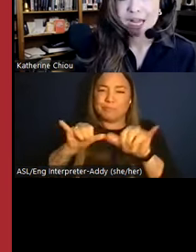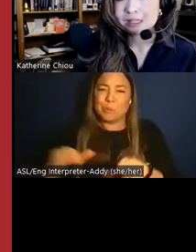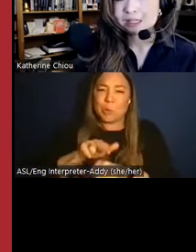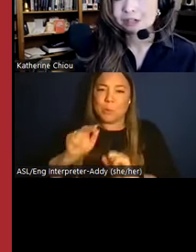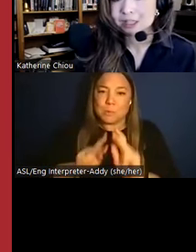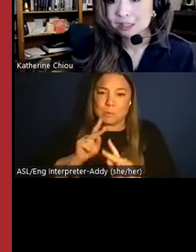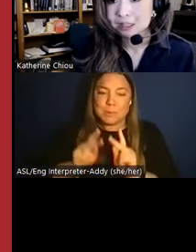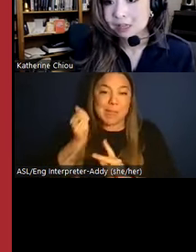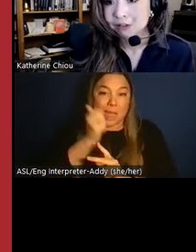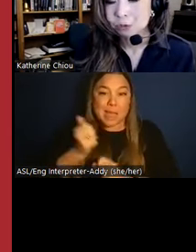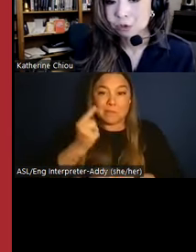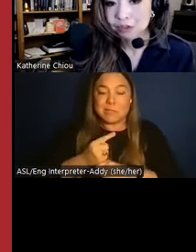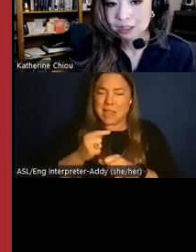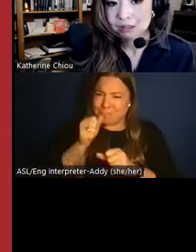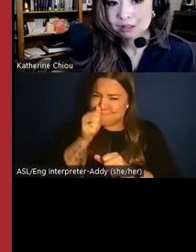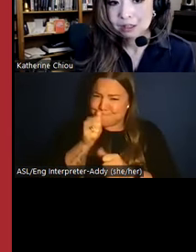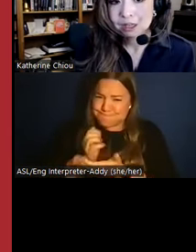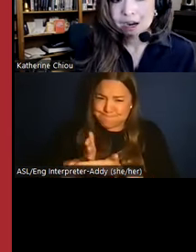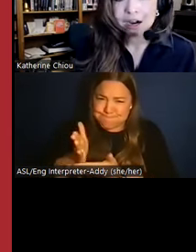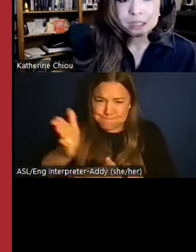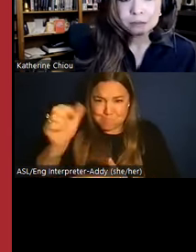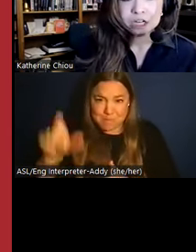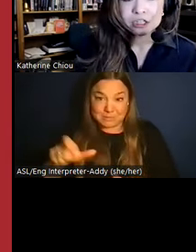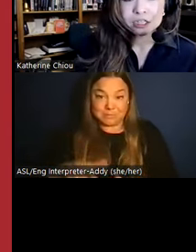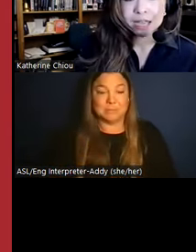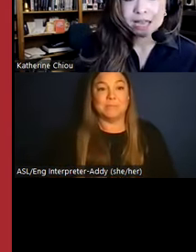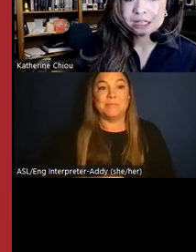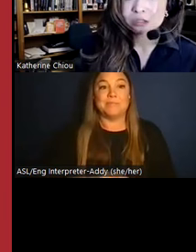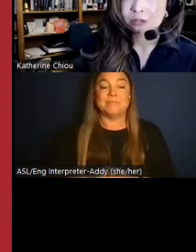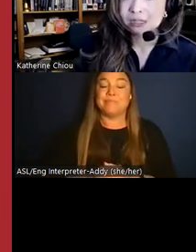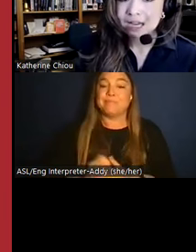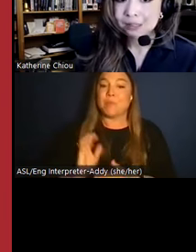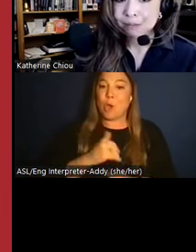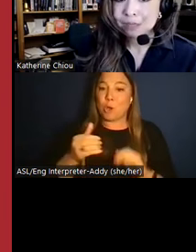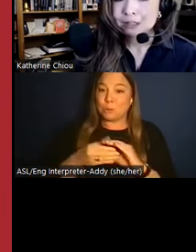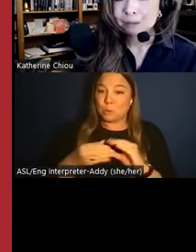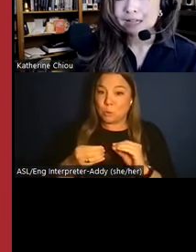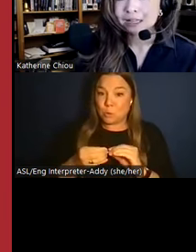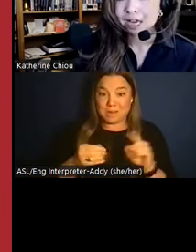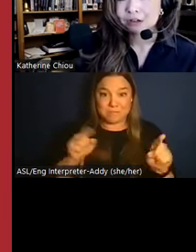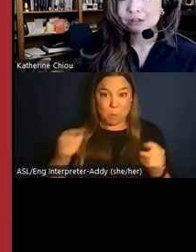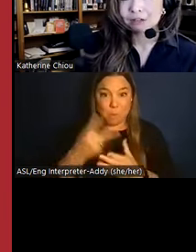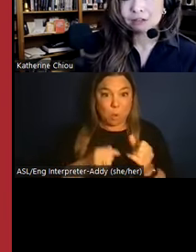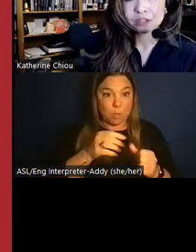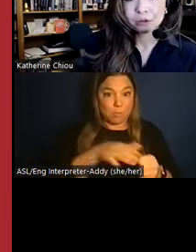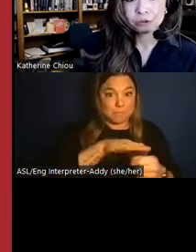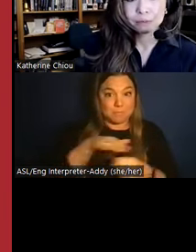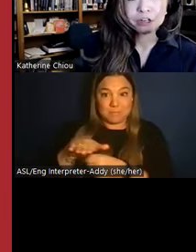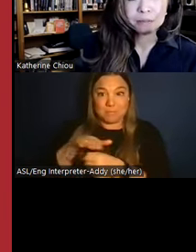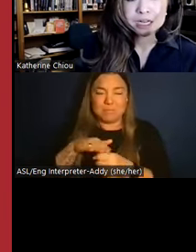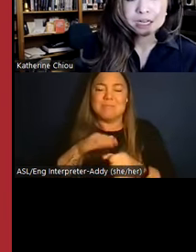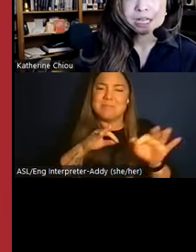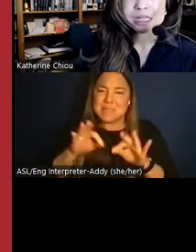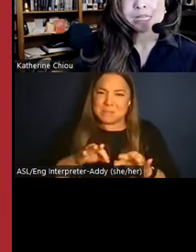daily dance of resilience and resourcefulness. Our exploration at these two sites peels back layers of this social